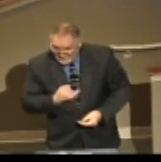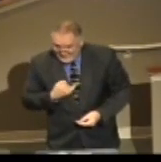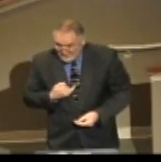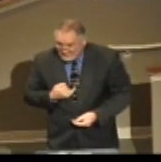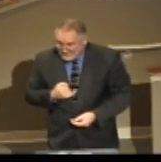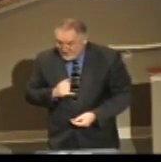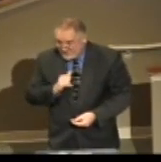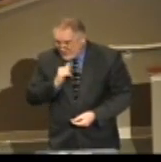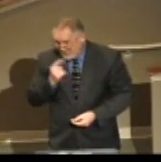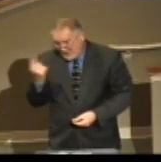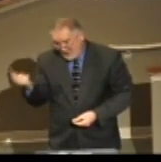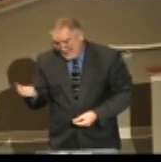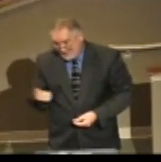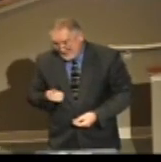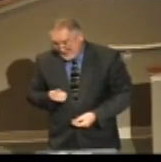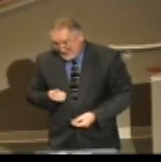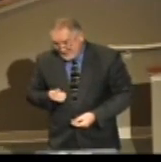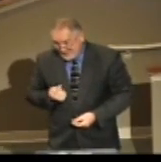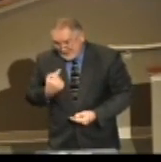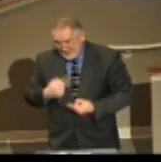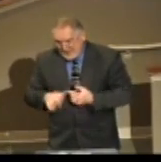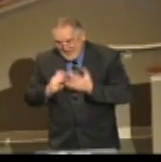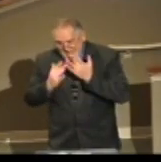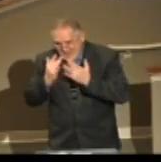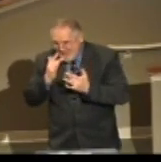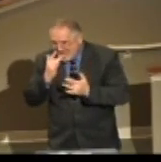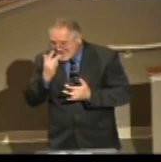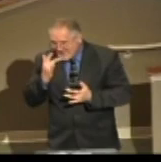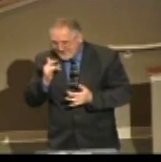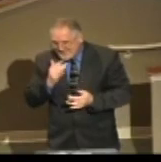and did not come cannot taste of it.